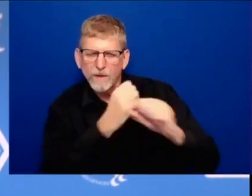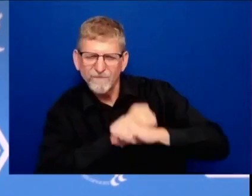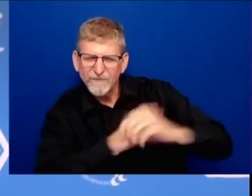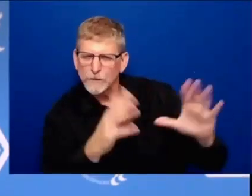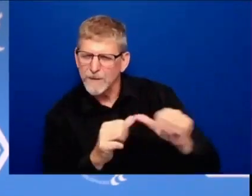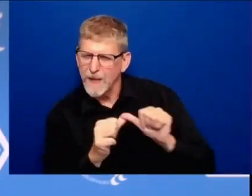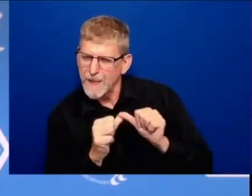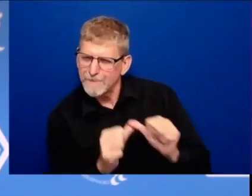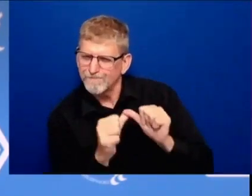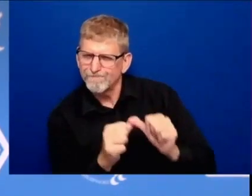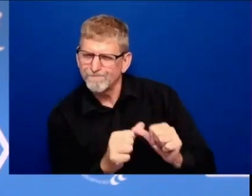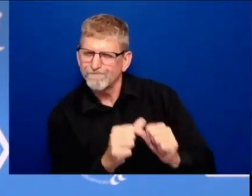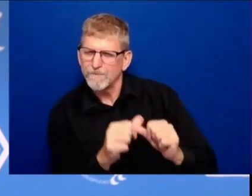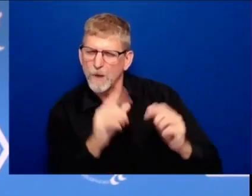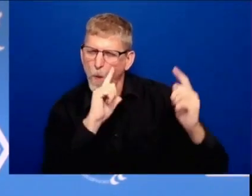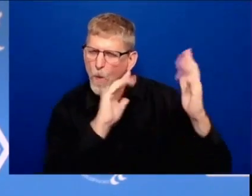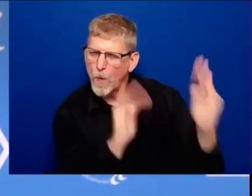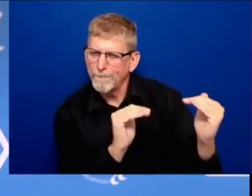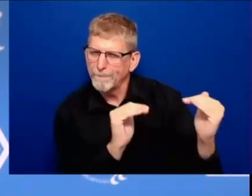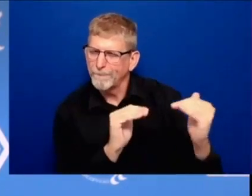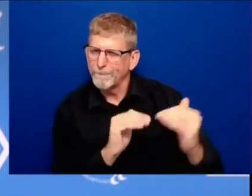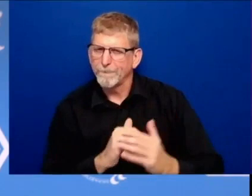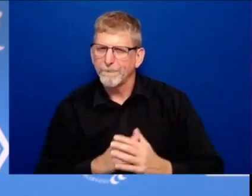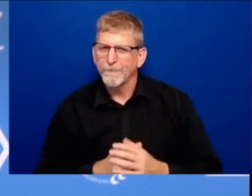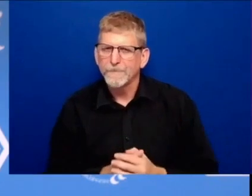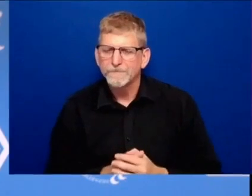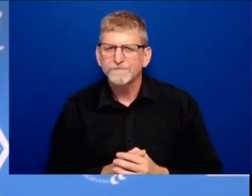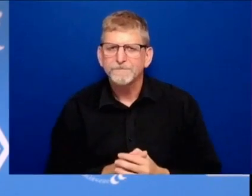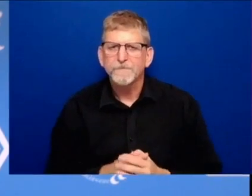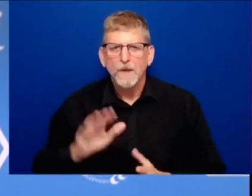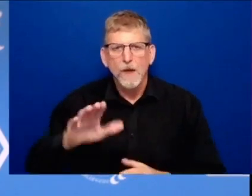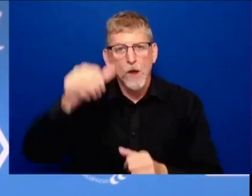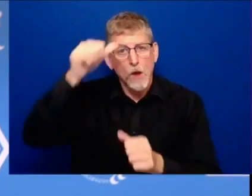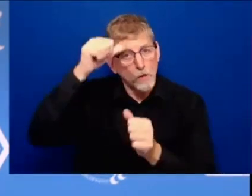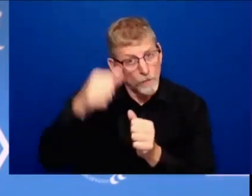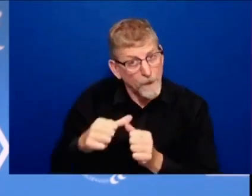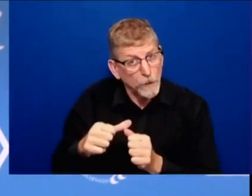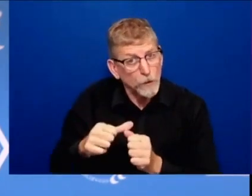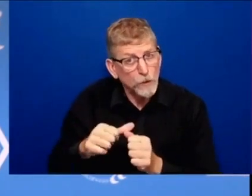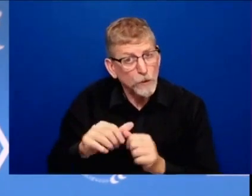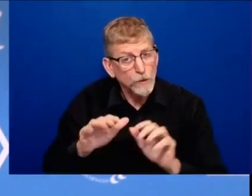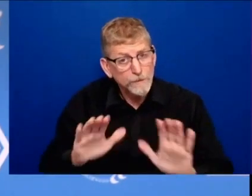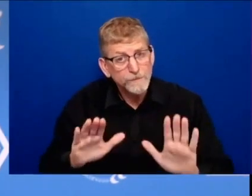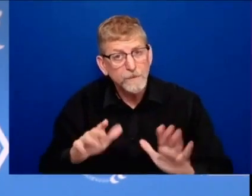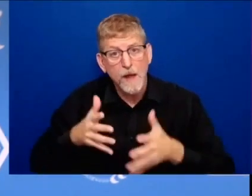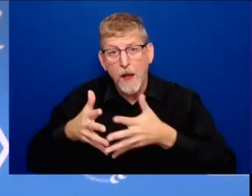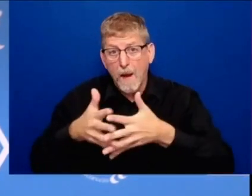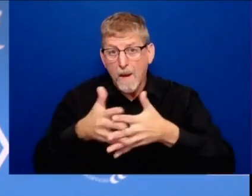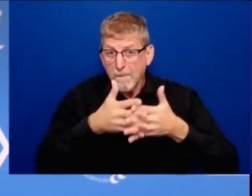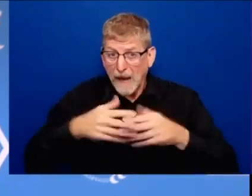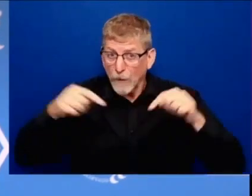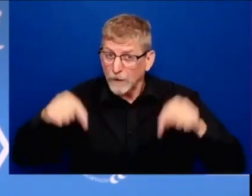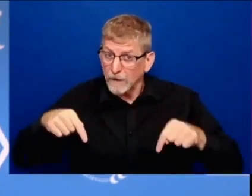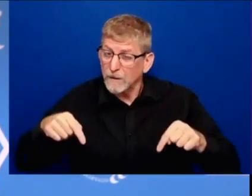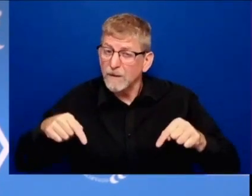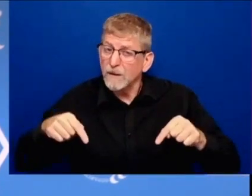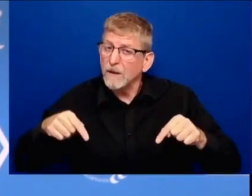remember like i said this america we have never never never failed